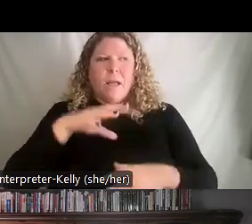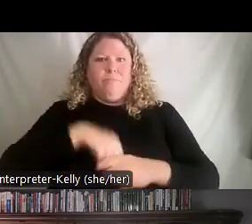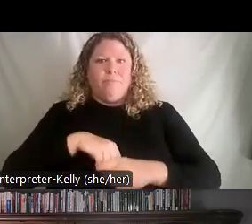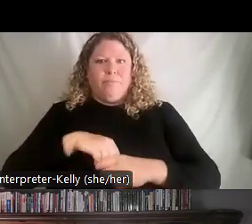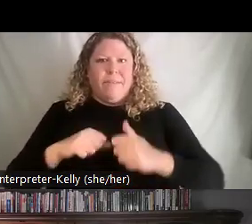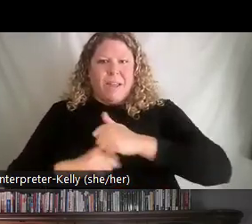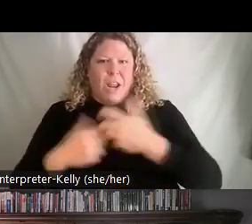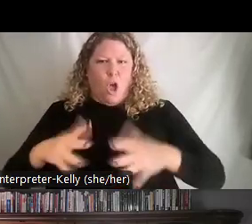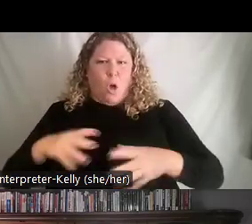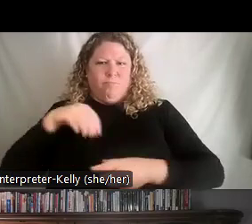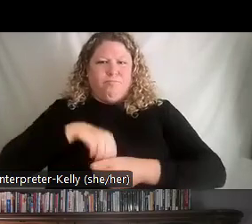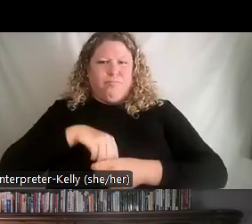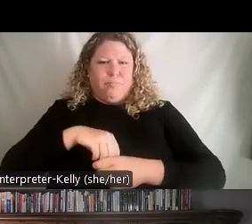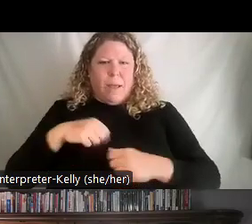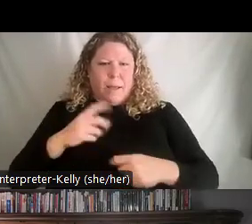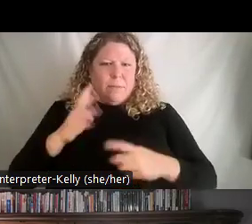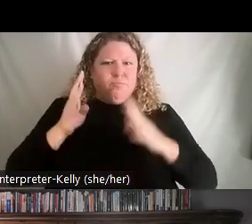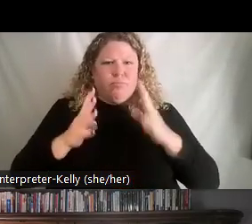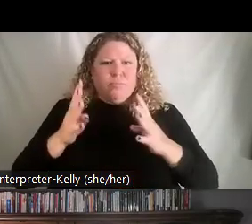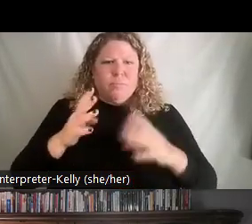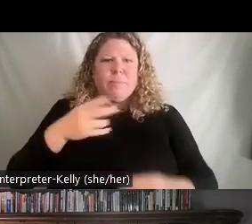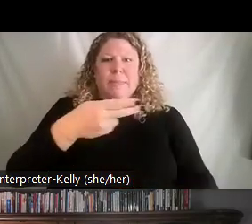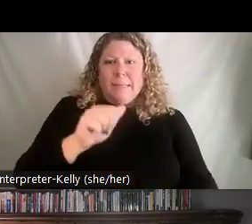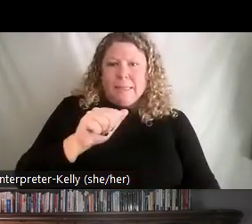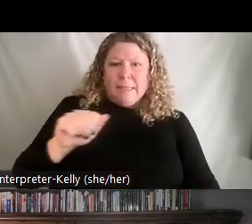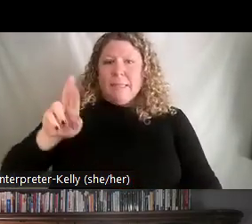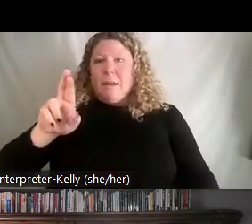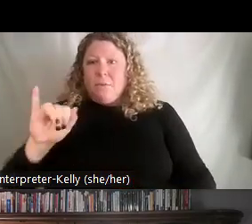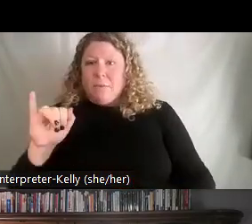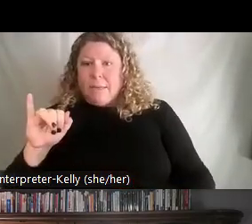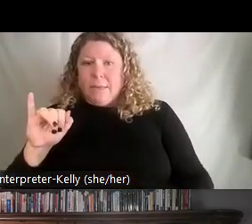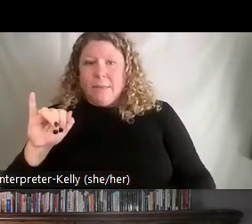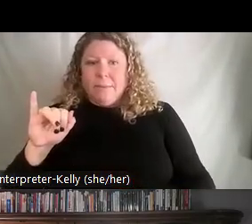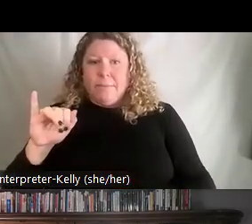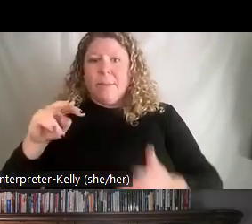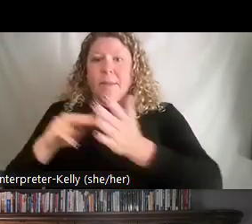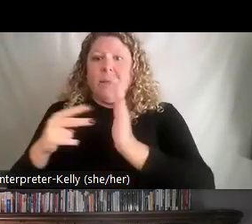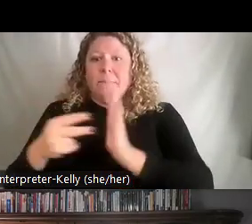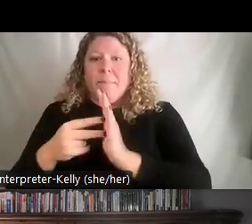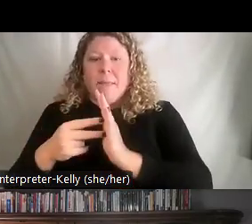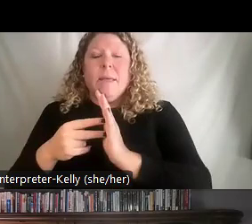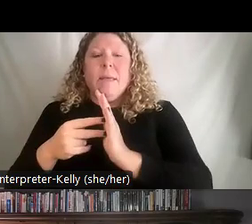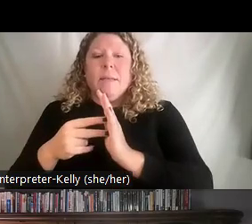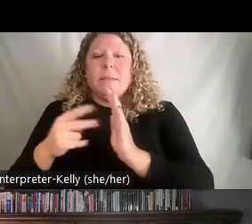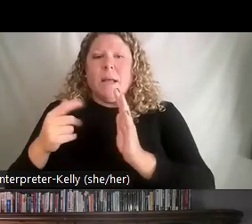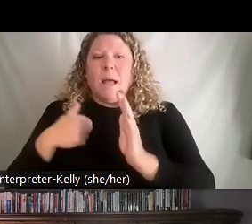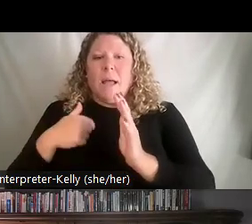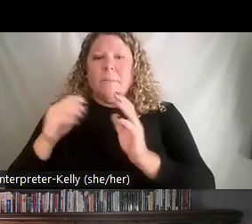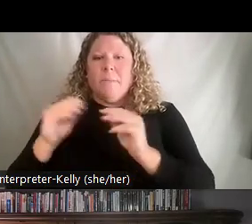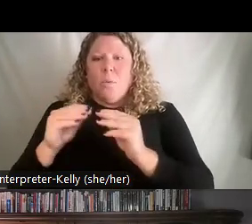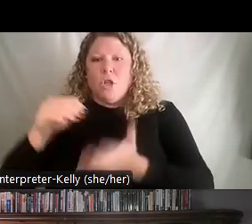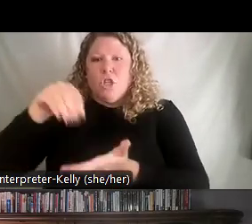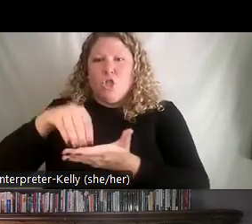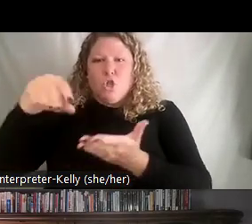And then finally, Ri is the concept of leaving or separating. It's where the student